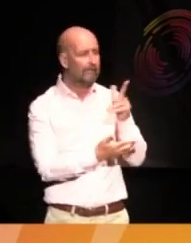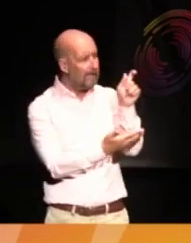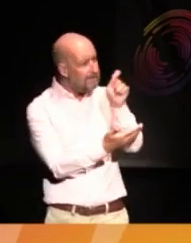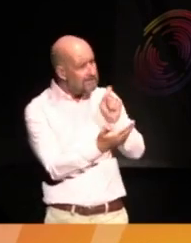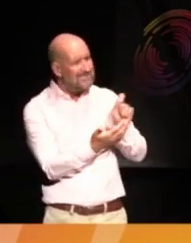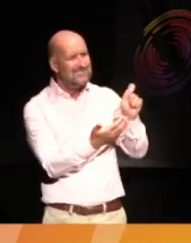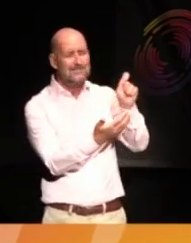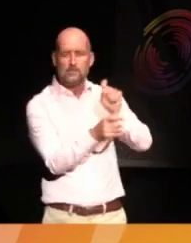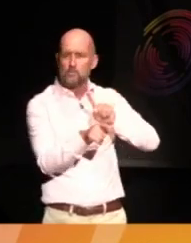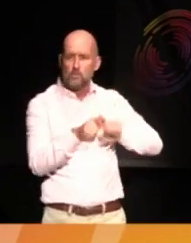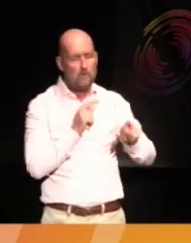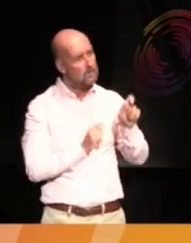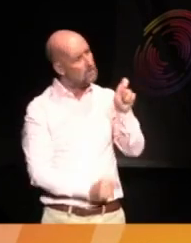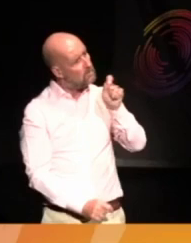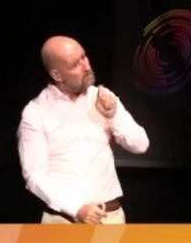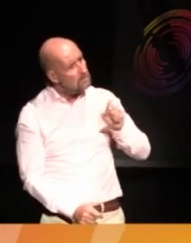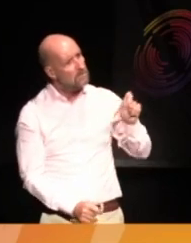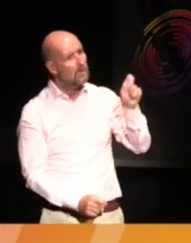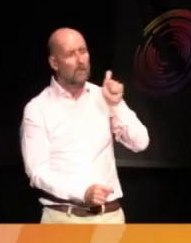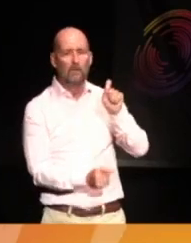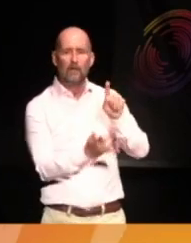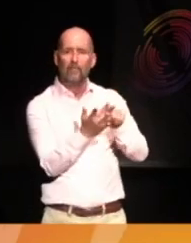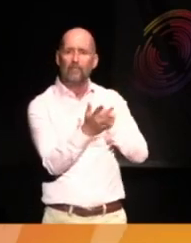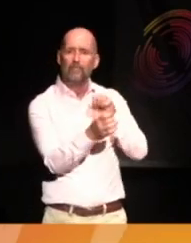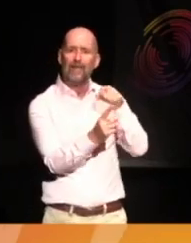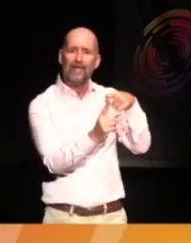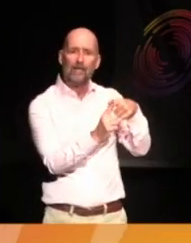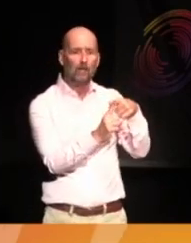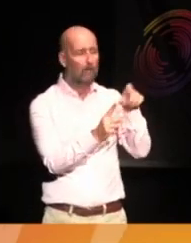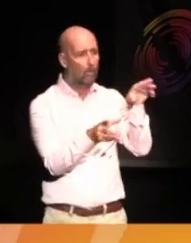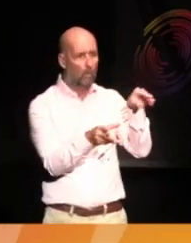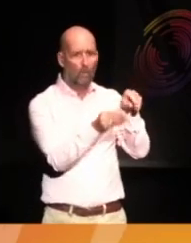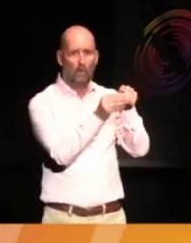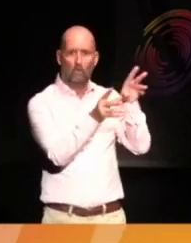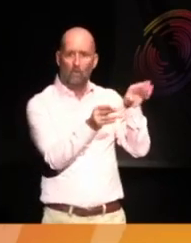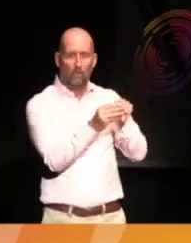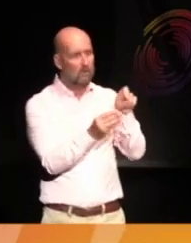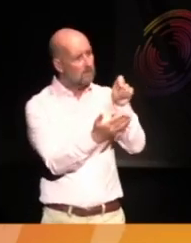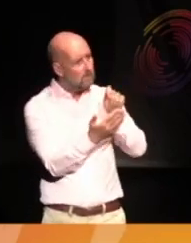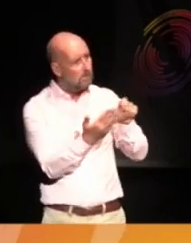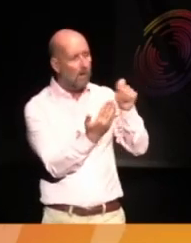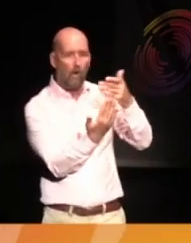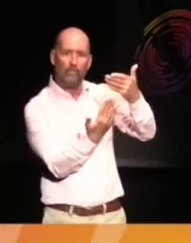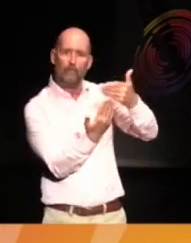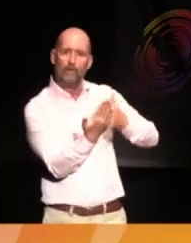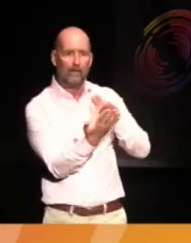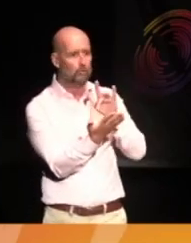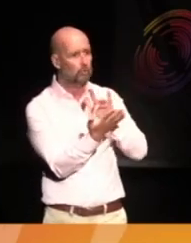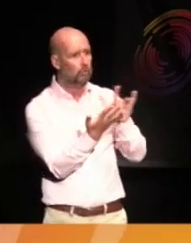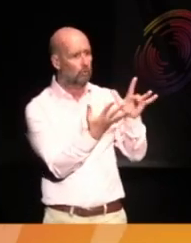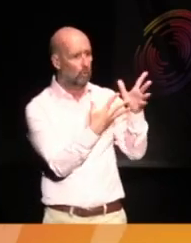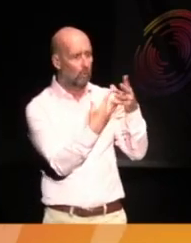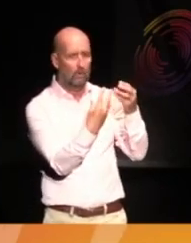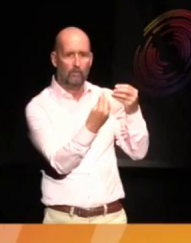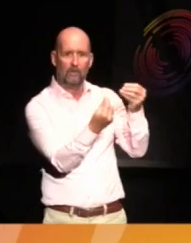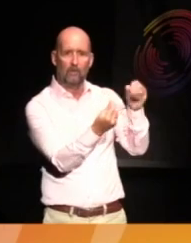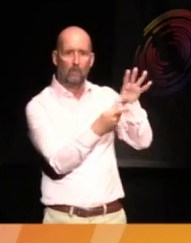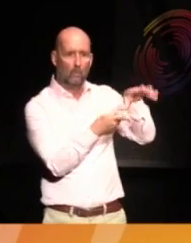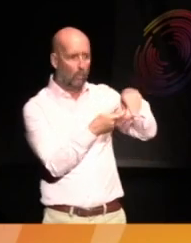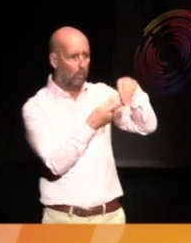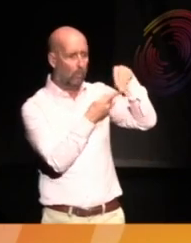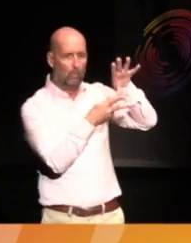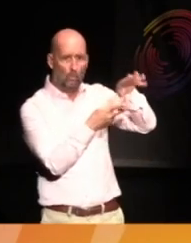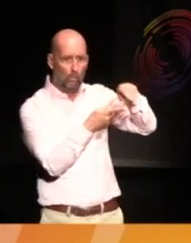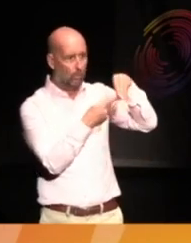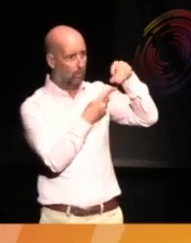hard he tries, the ink returns to the pen. Everything on the page migrates back to its